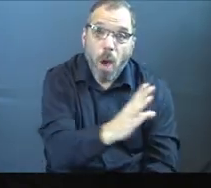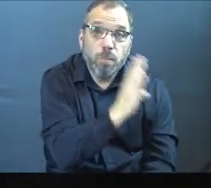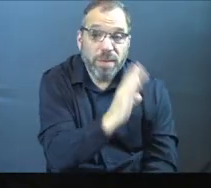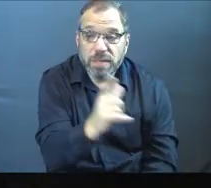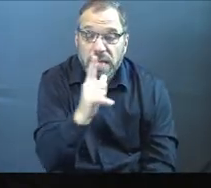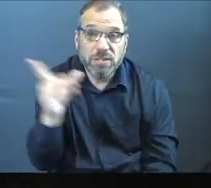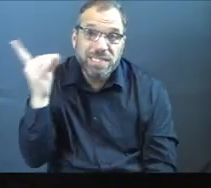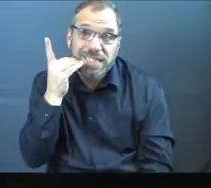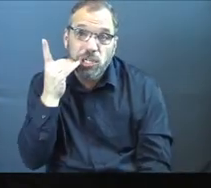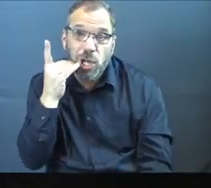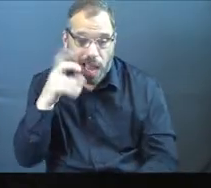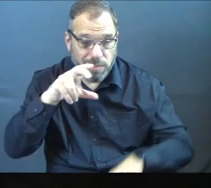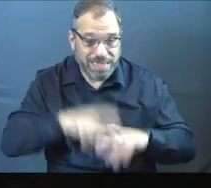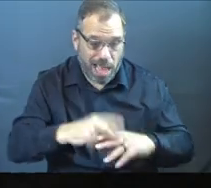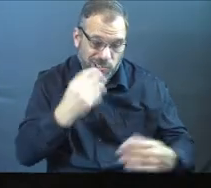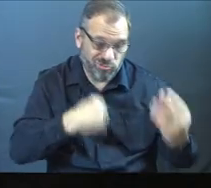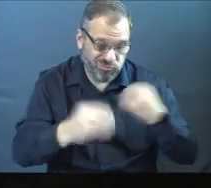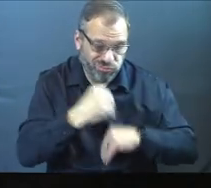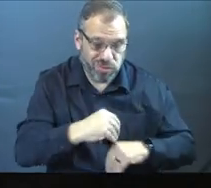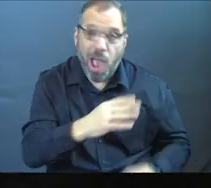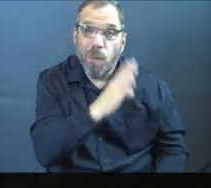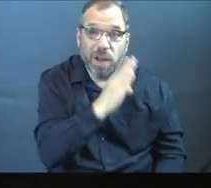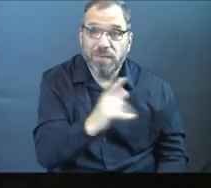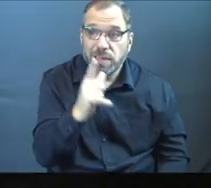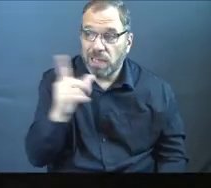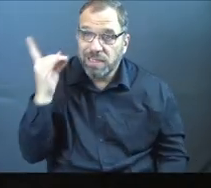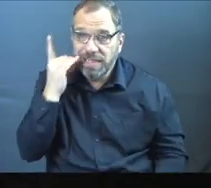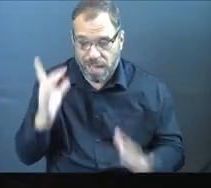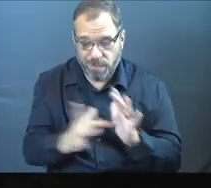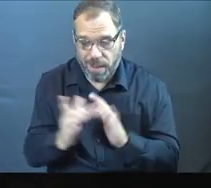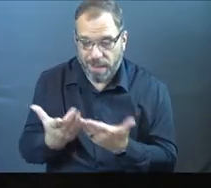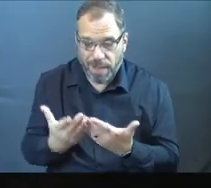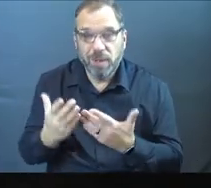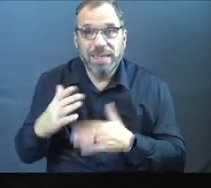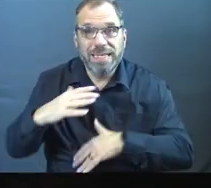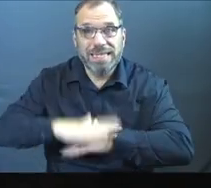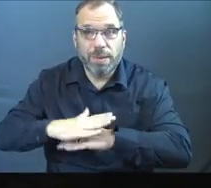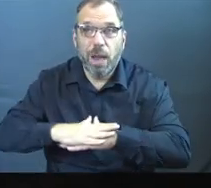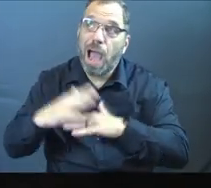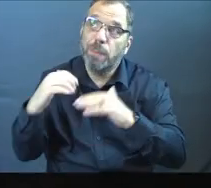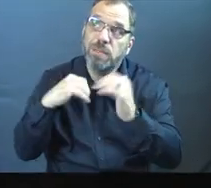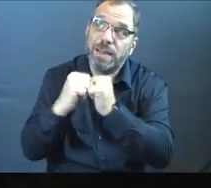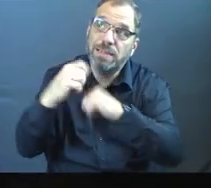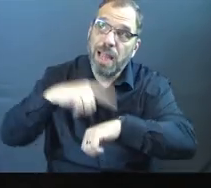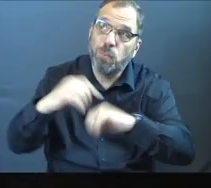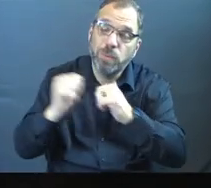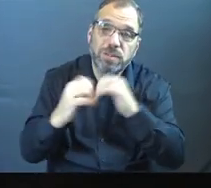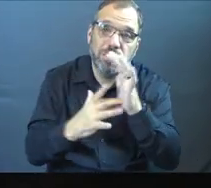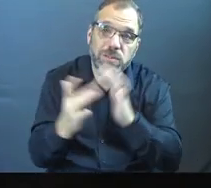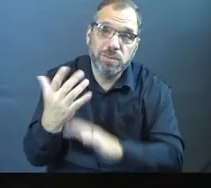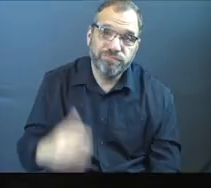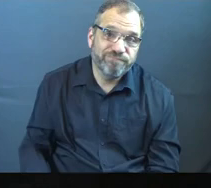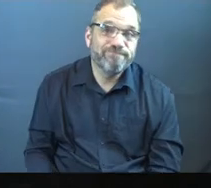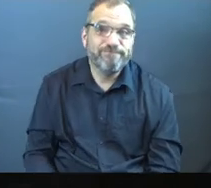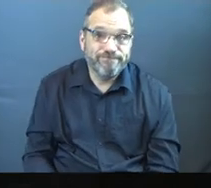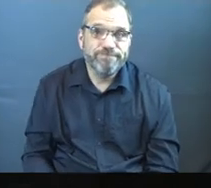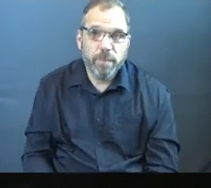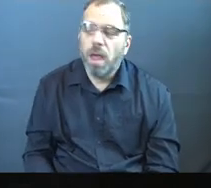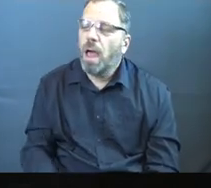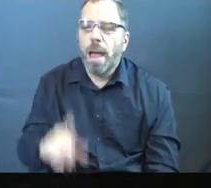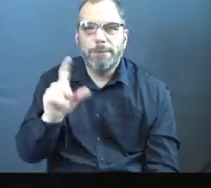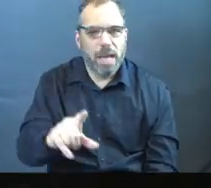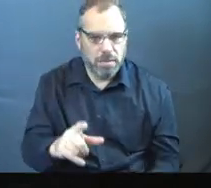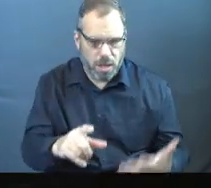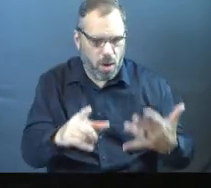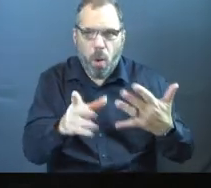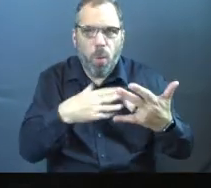Breakfast, lunch, and dinner. Usually I'm sitting at the table eating my food. Breakfast, lunch, and dinner. have my Bible open at the table and I'm spending time with Jesus. I'm talking to him. We have